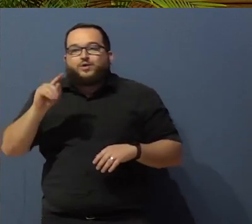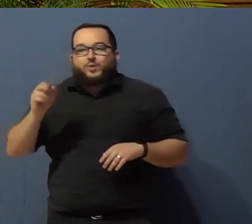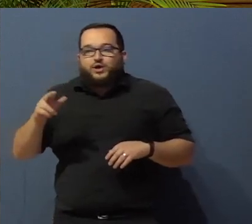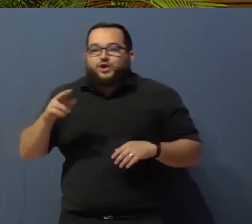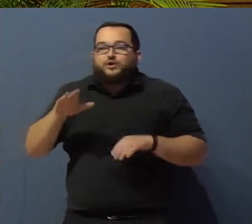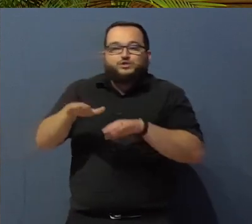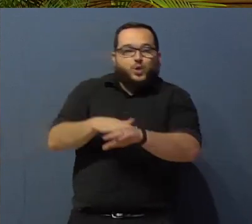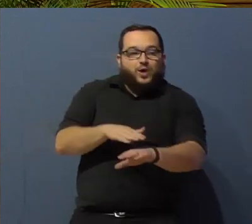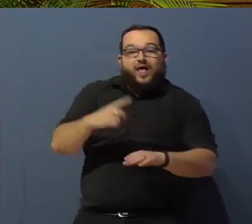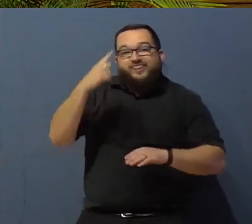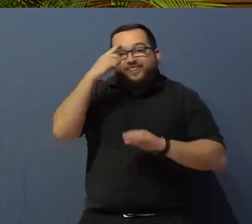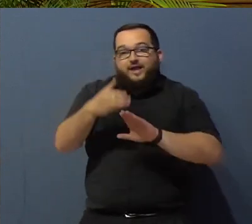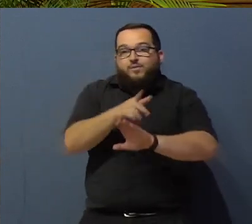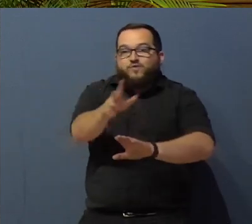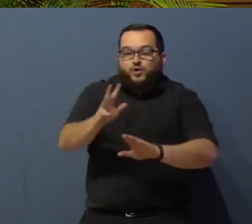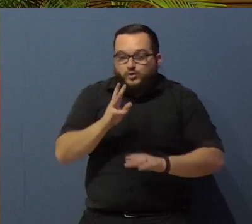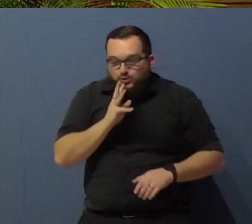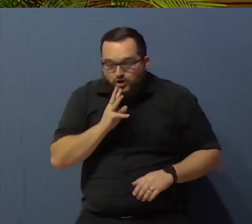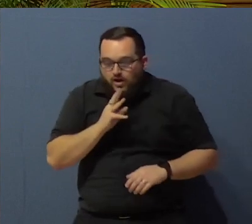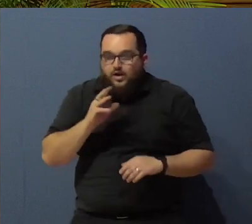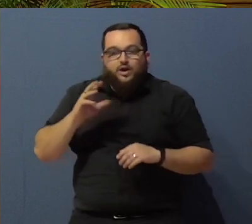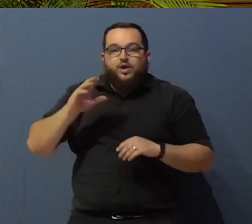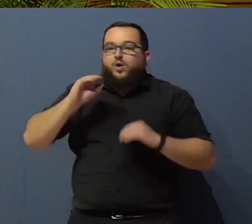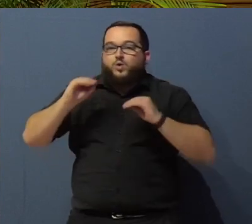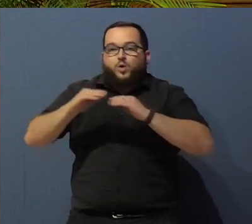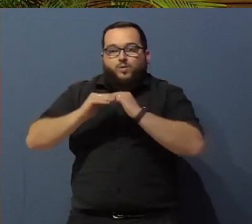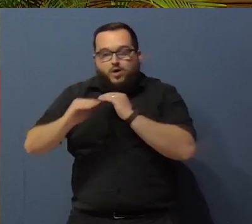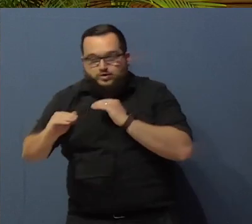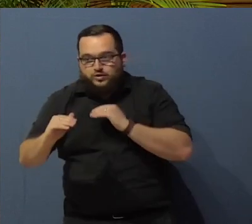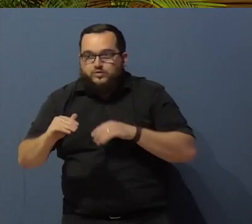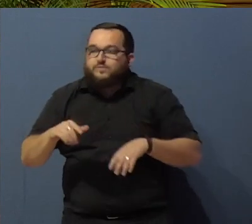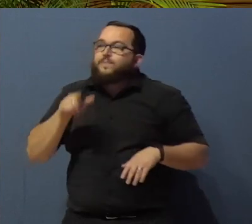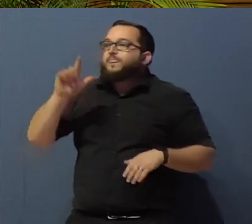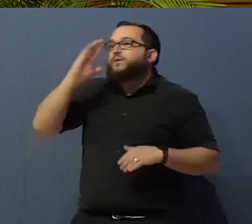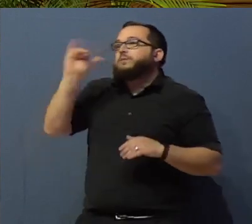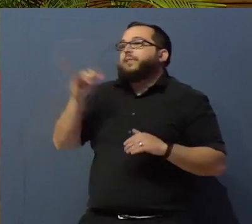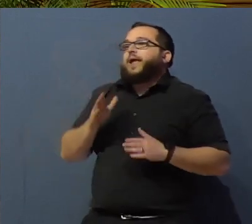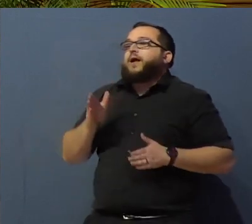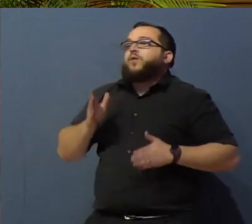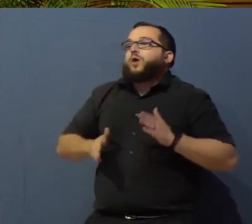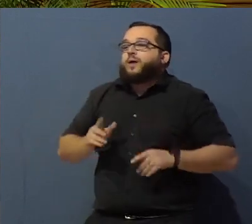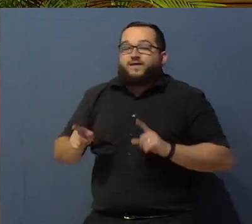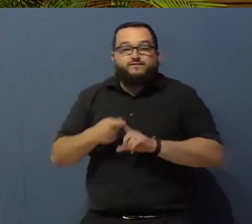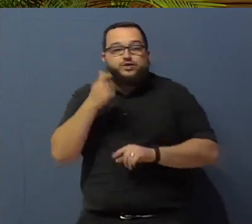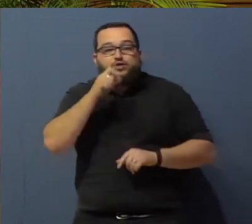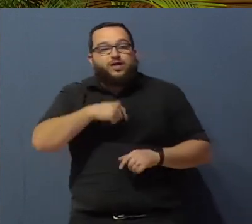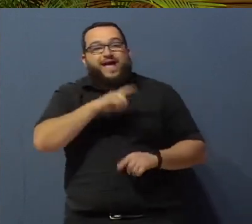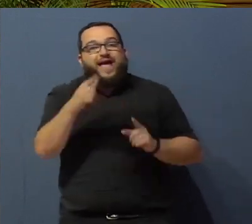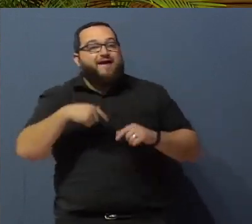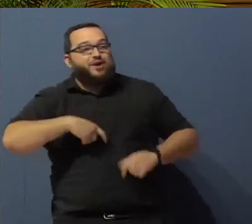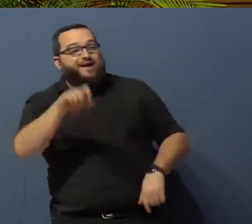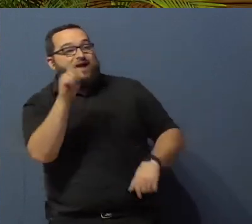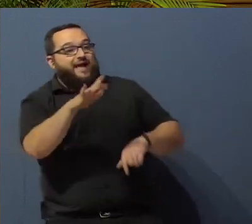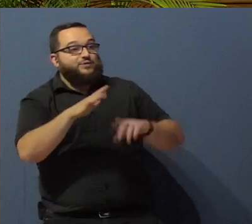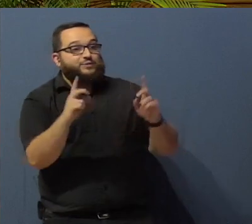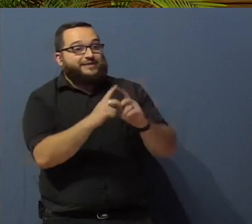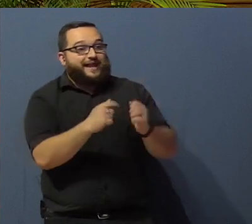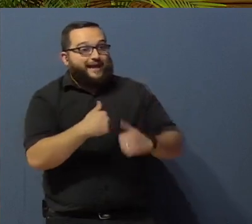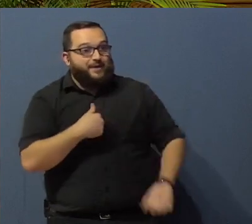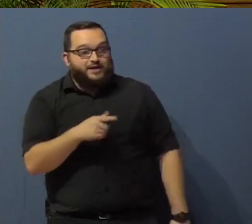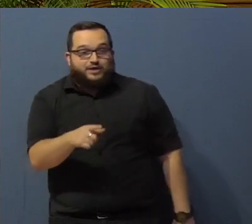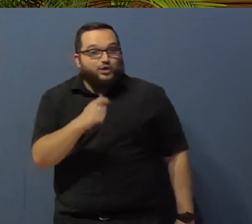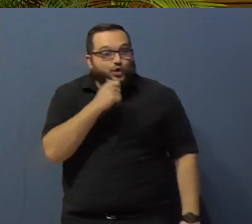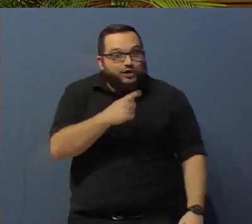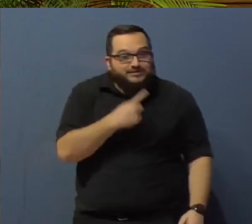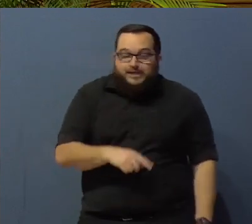talk in the workplace. No monotone. Ron, you sound like a robot. First girl I ever asked out on a date, she said these